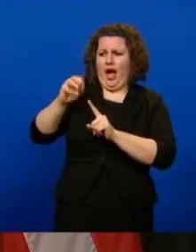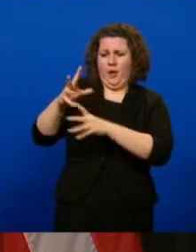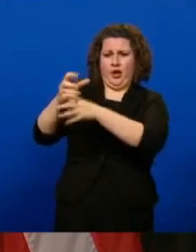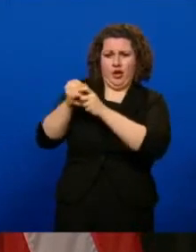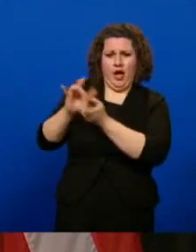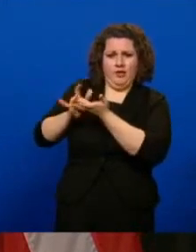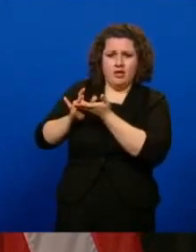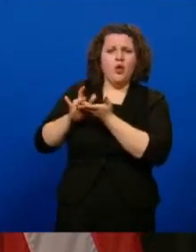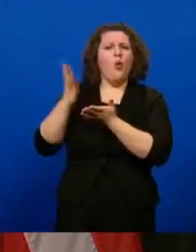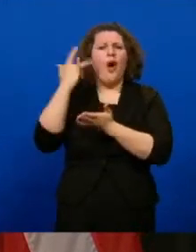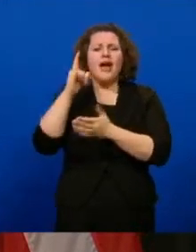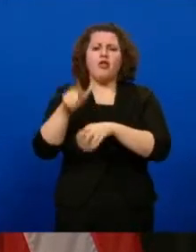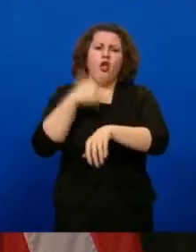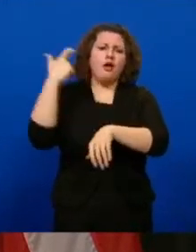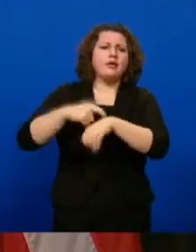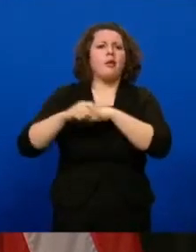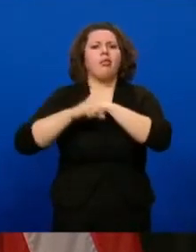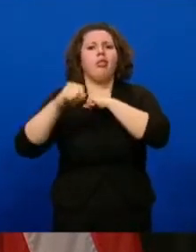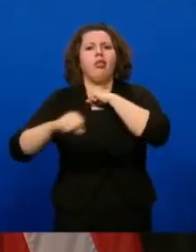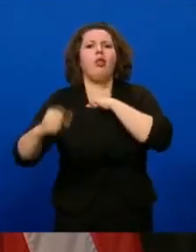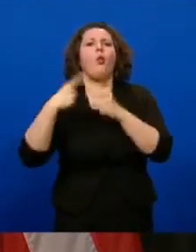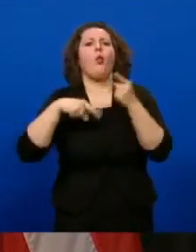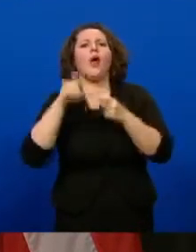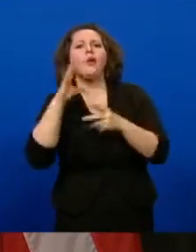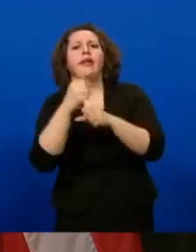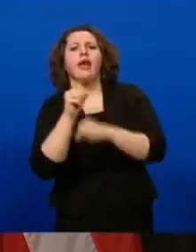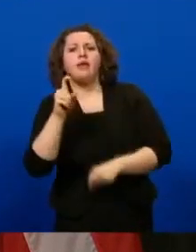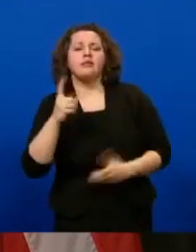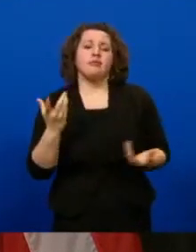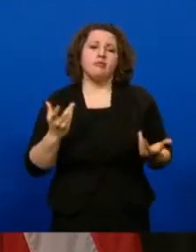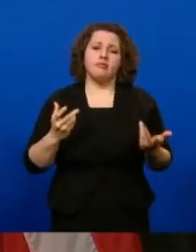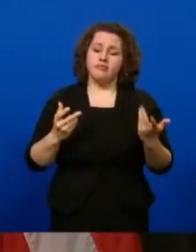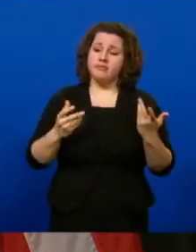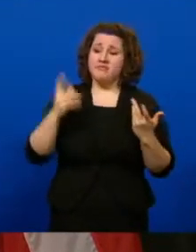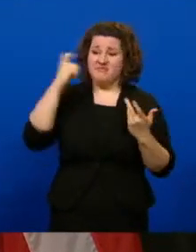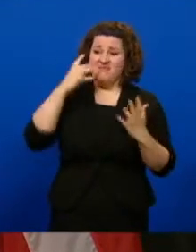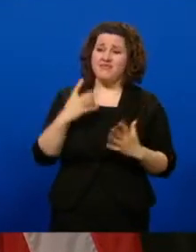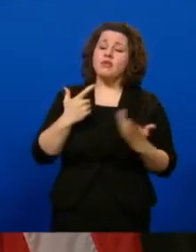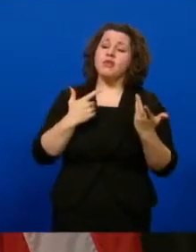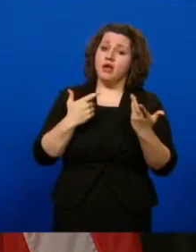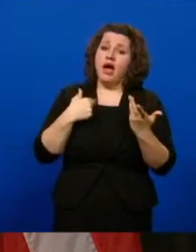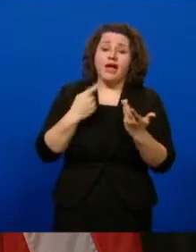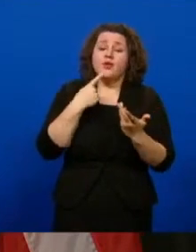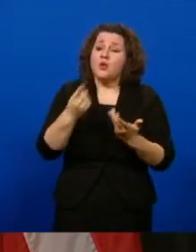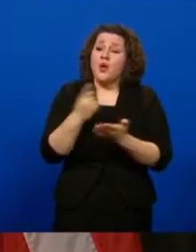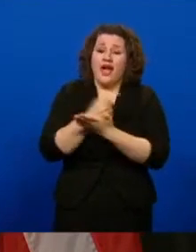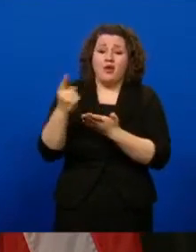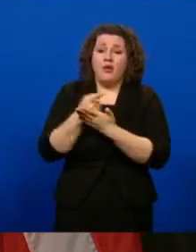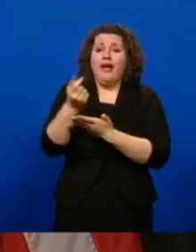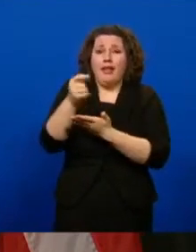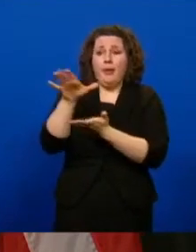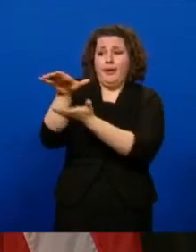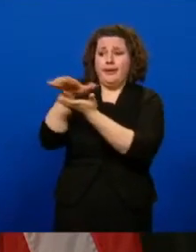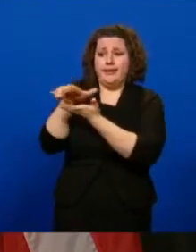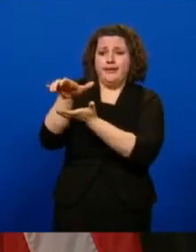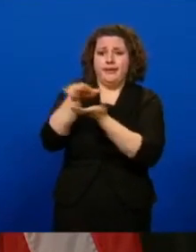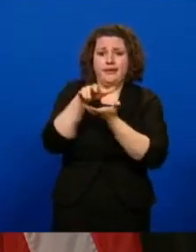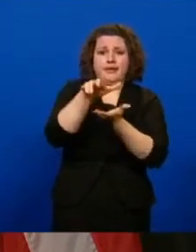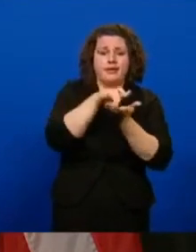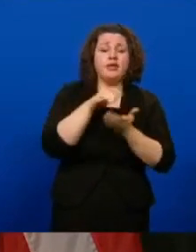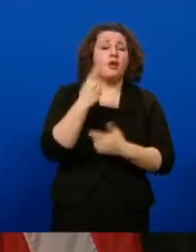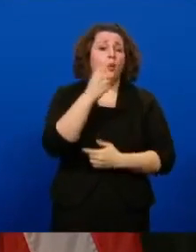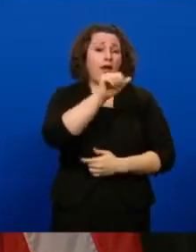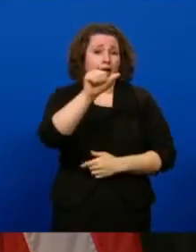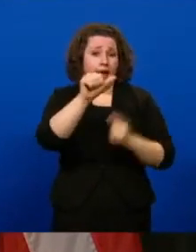Iowans when they're going to get it? Well, we're getting, I told you we're getting a limited amount of doses every week, and the first 1A was to